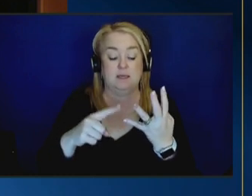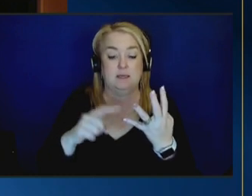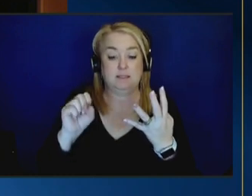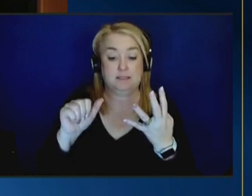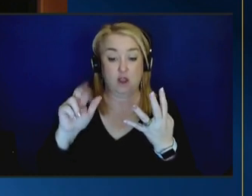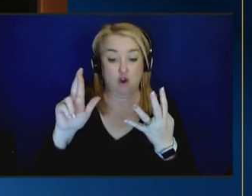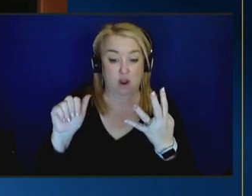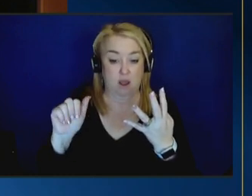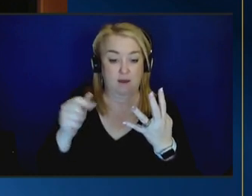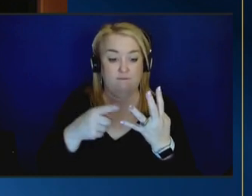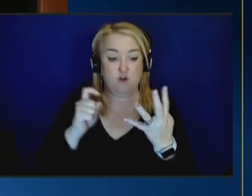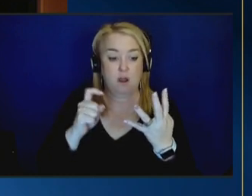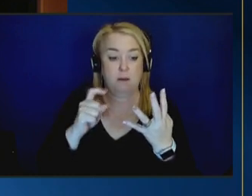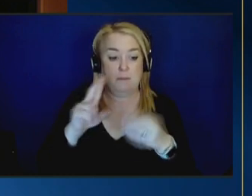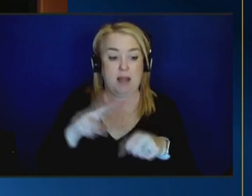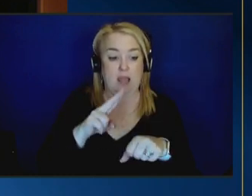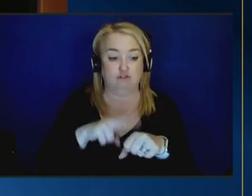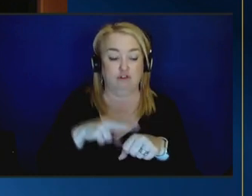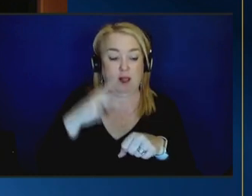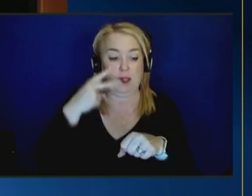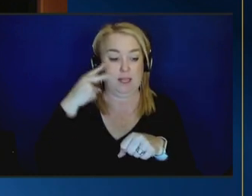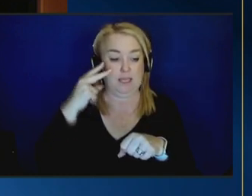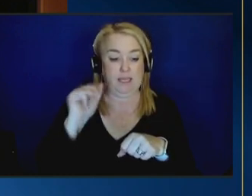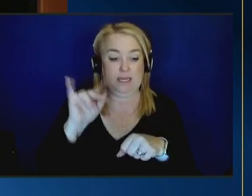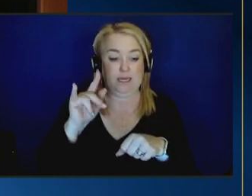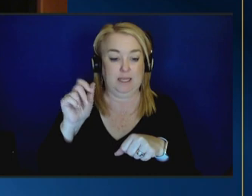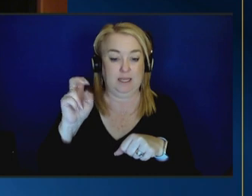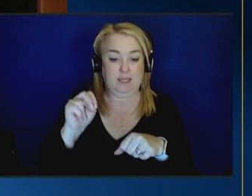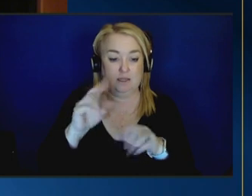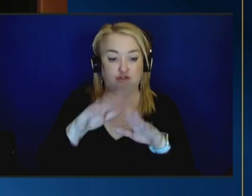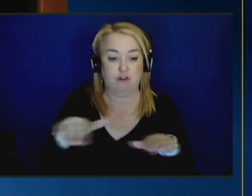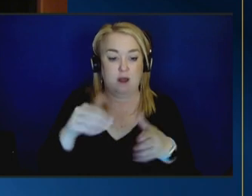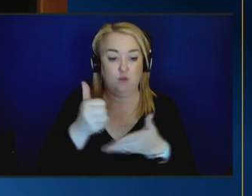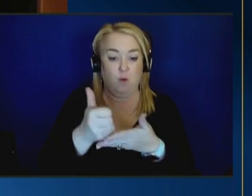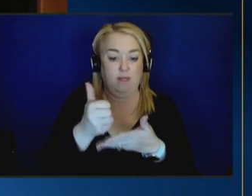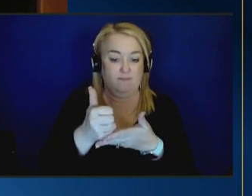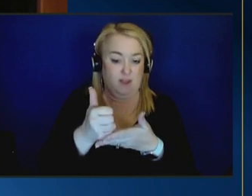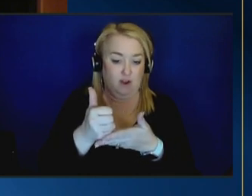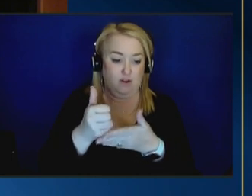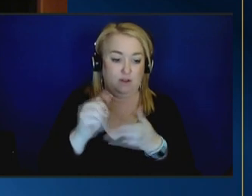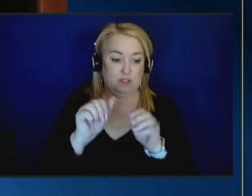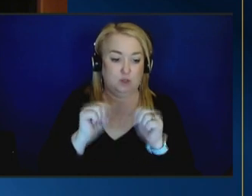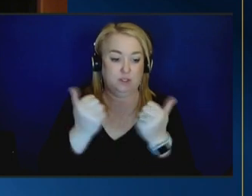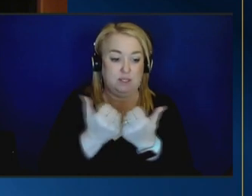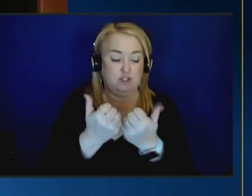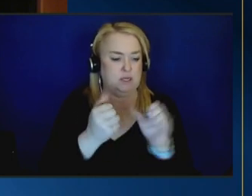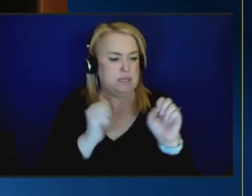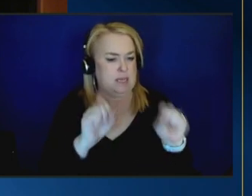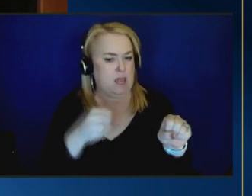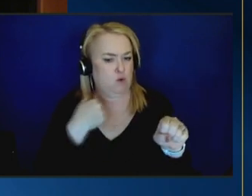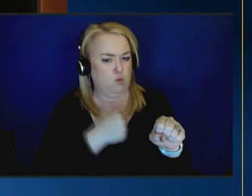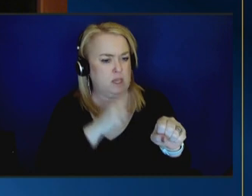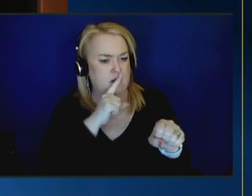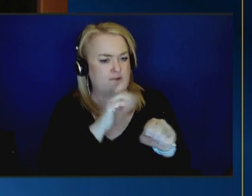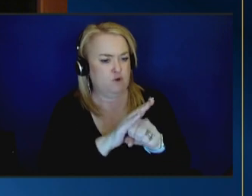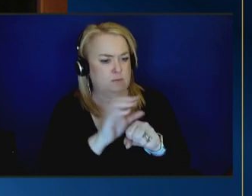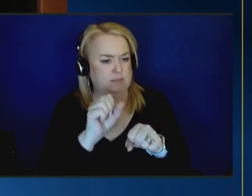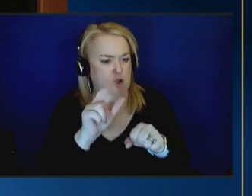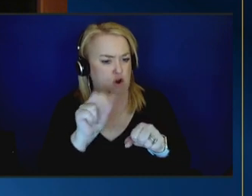national indian child welfare association can we confirm that um sarah is on